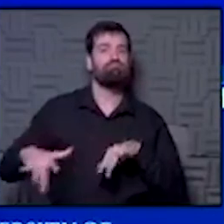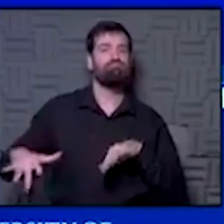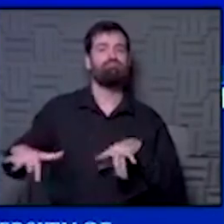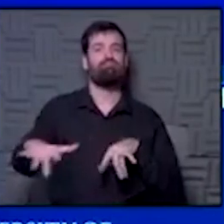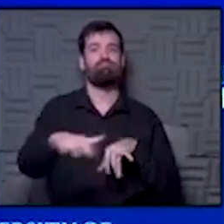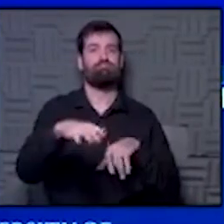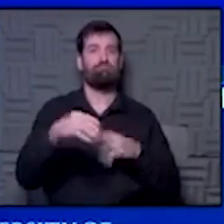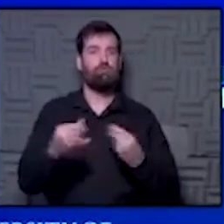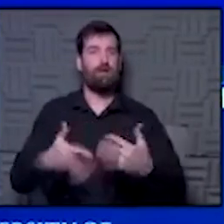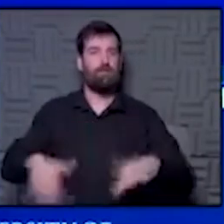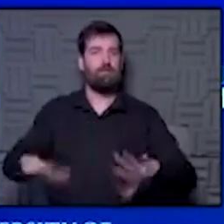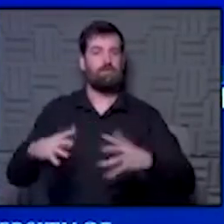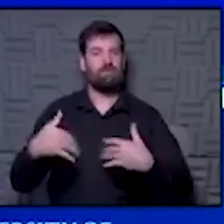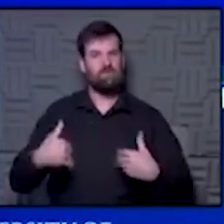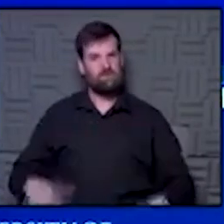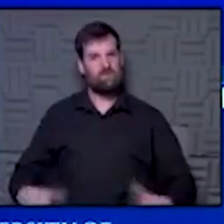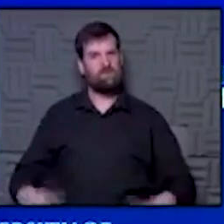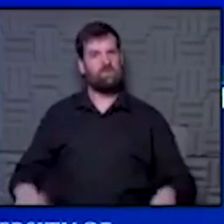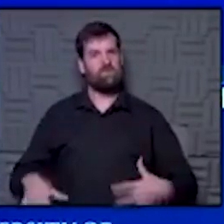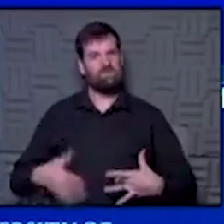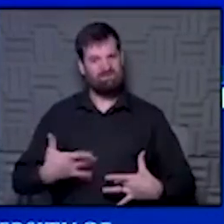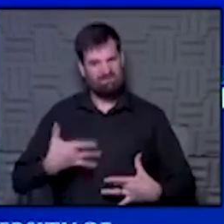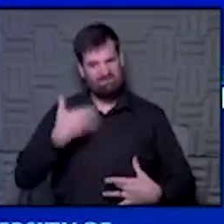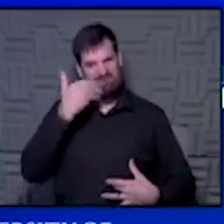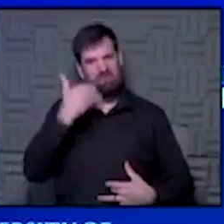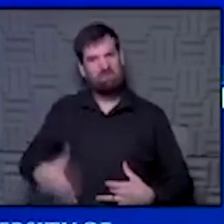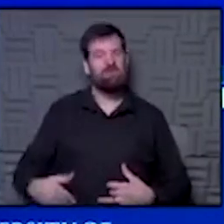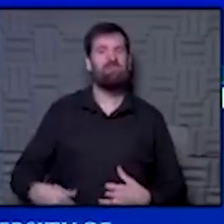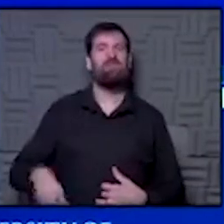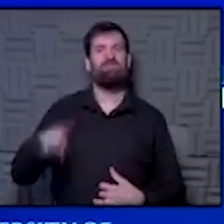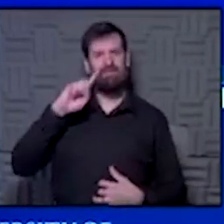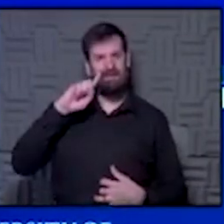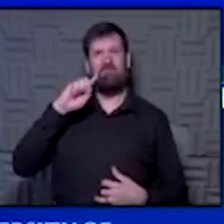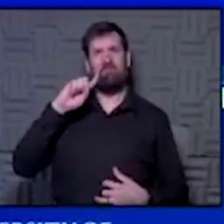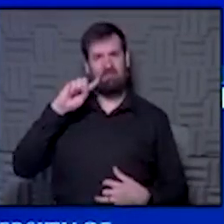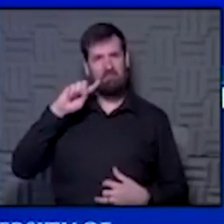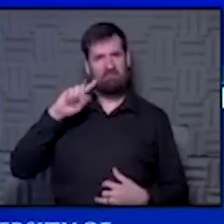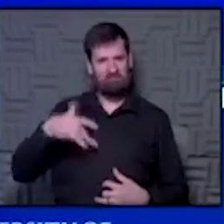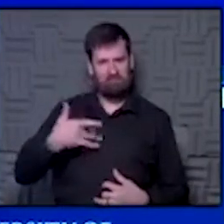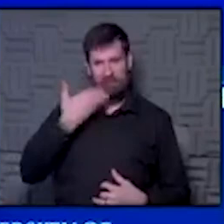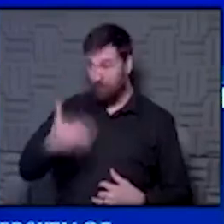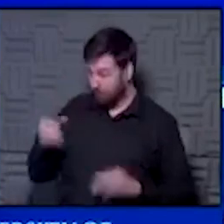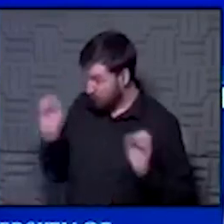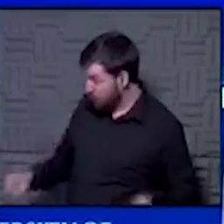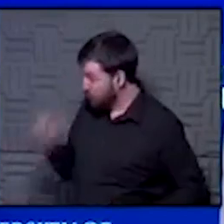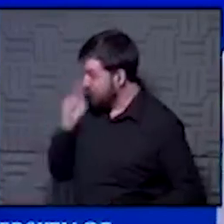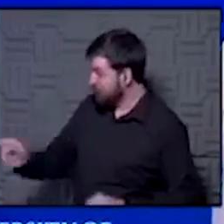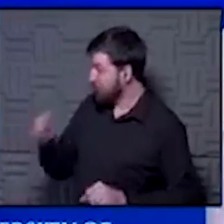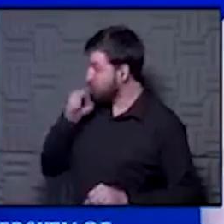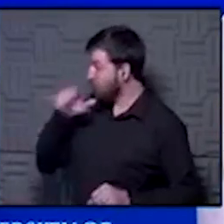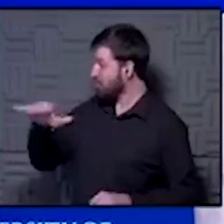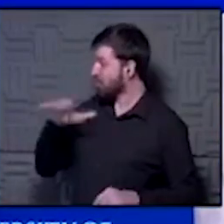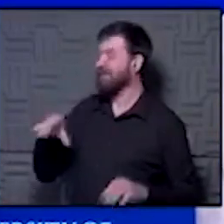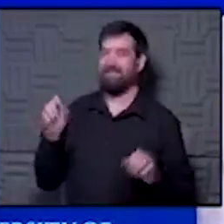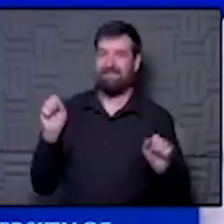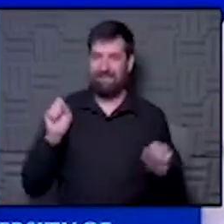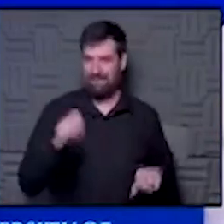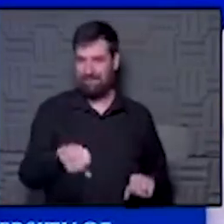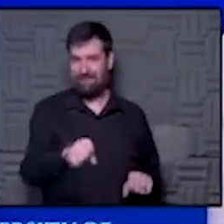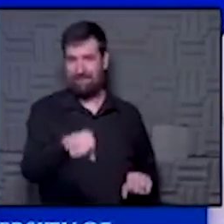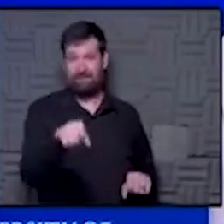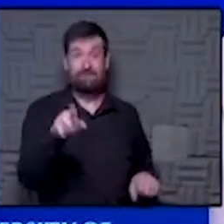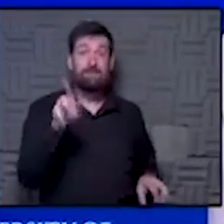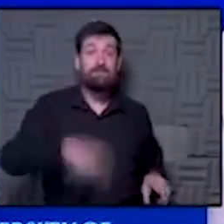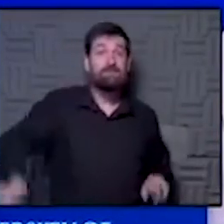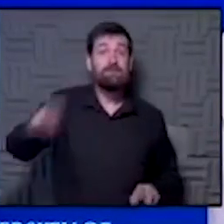things, and man, it did kind of feel good. I thought it felt good. Could you see your breath? I could see my breath. And people,